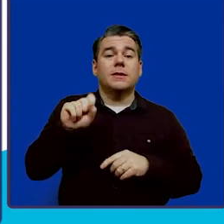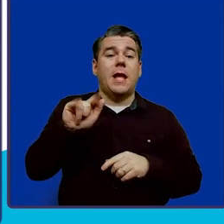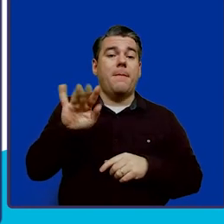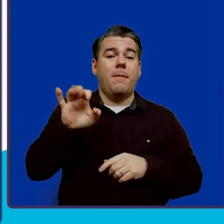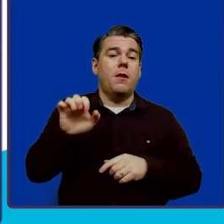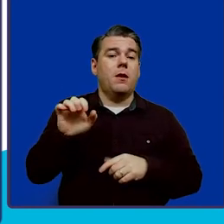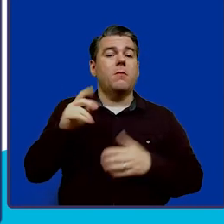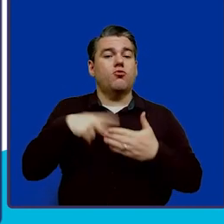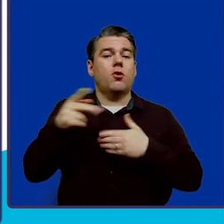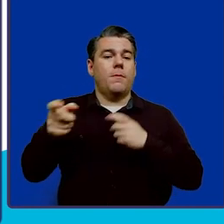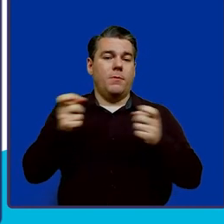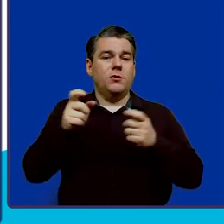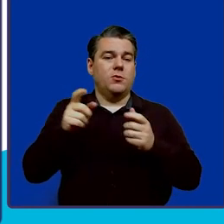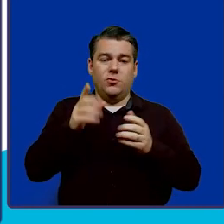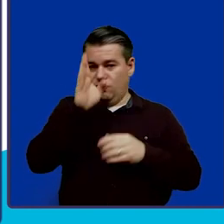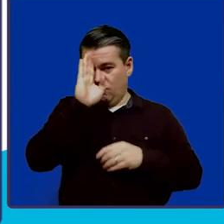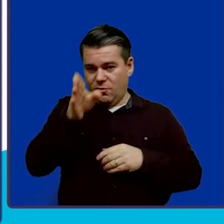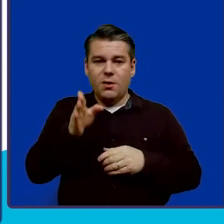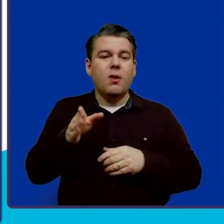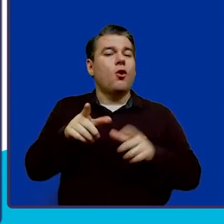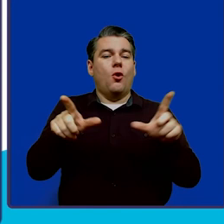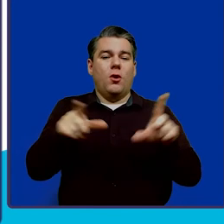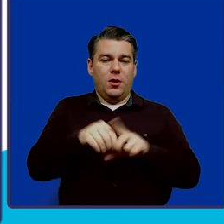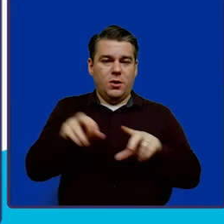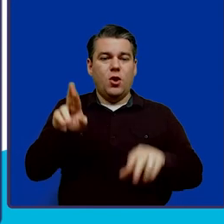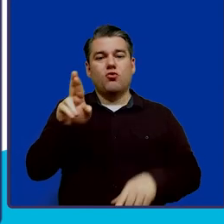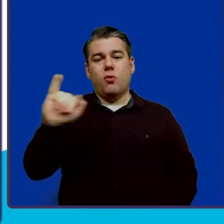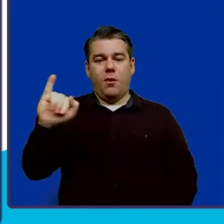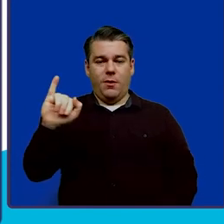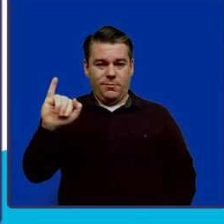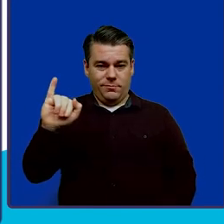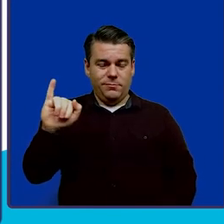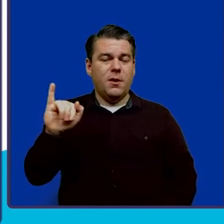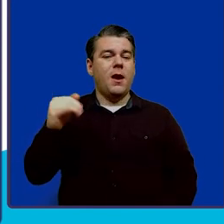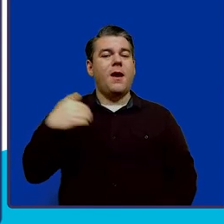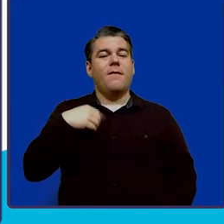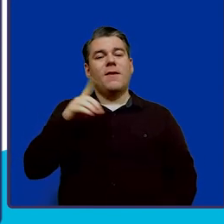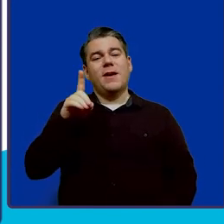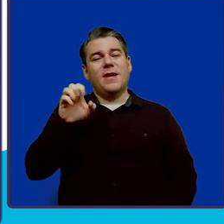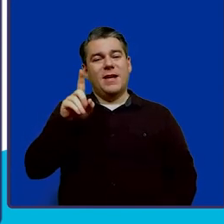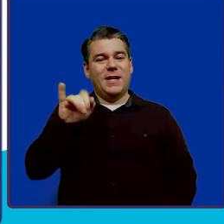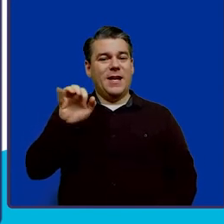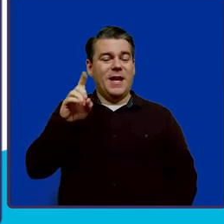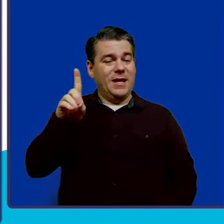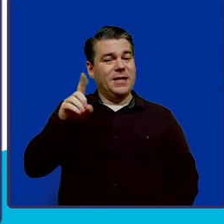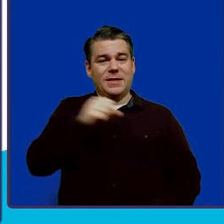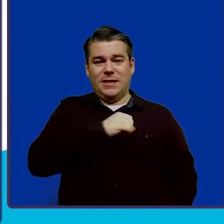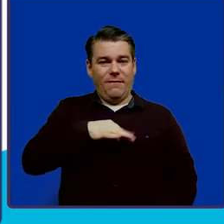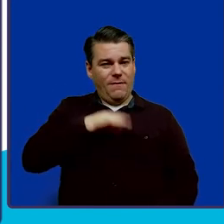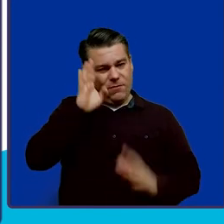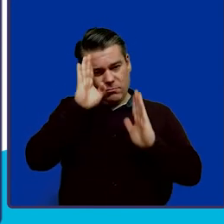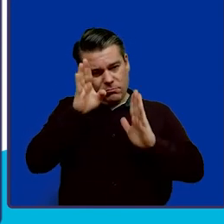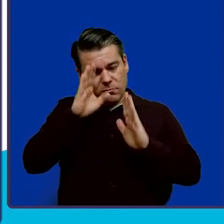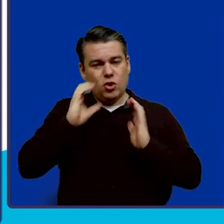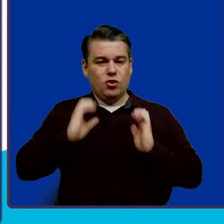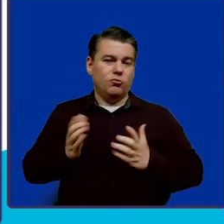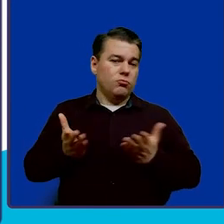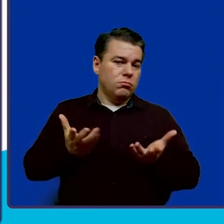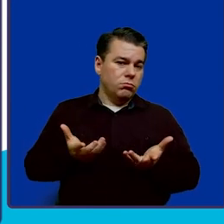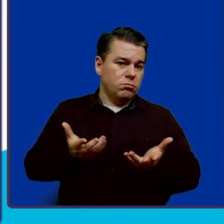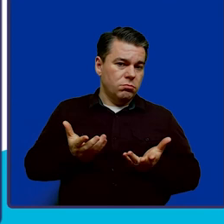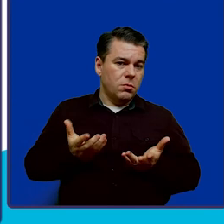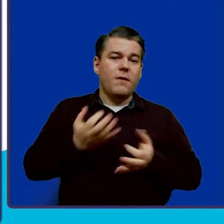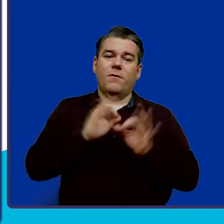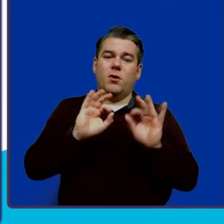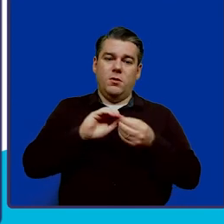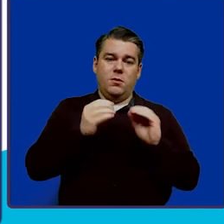program manager directly. They're located in Rhode Island and they have a dedicated staff to provide customer service support. Their